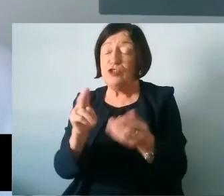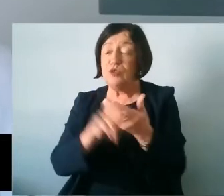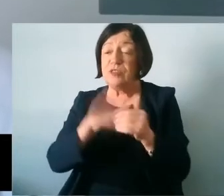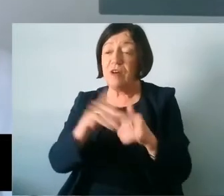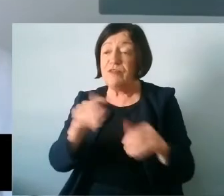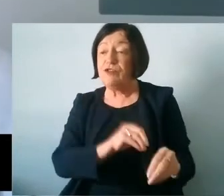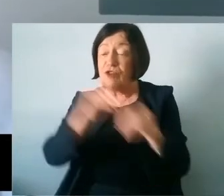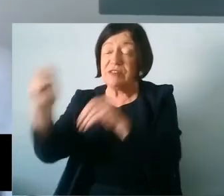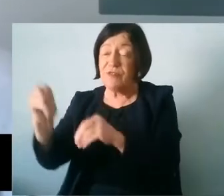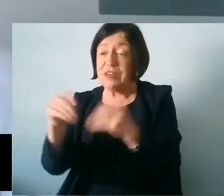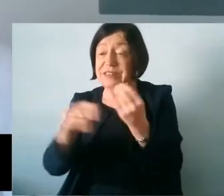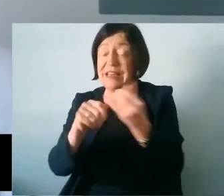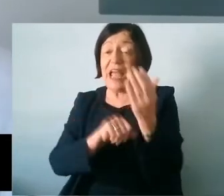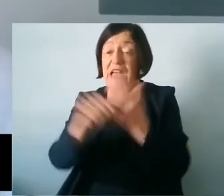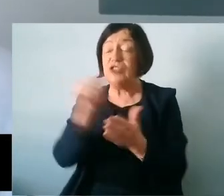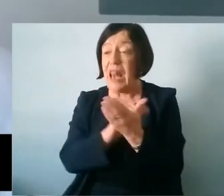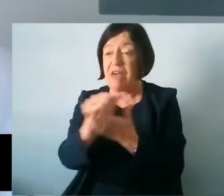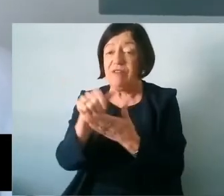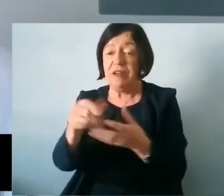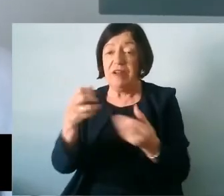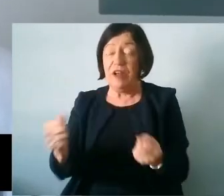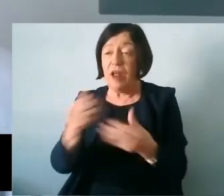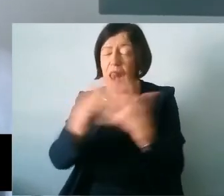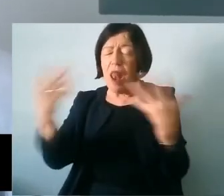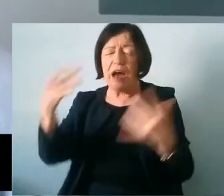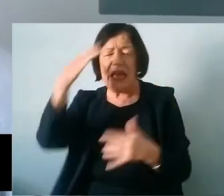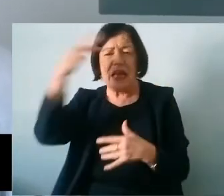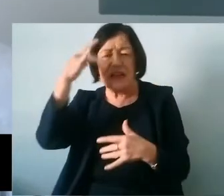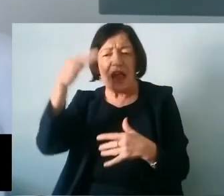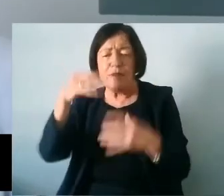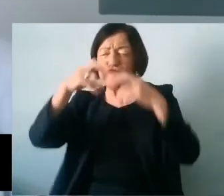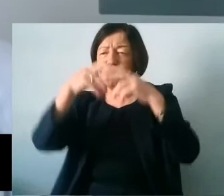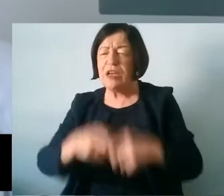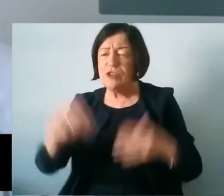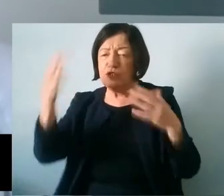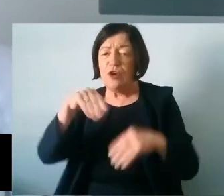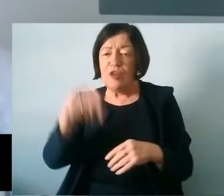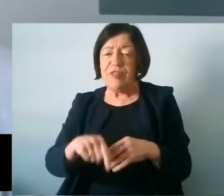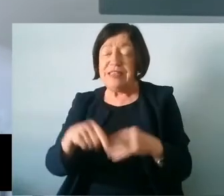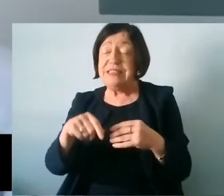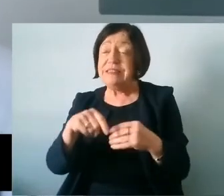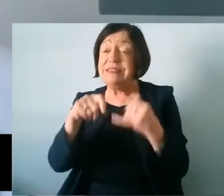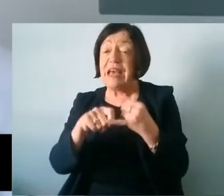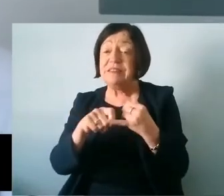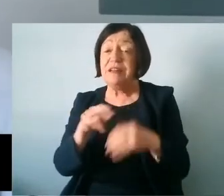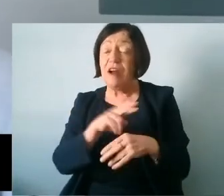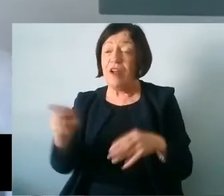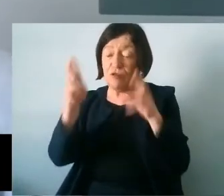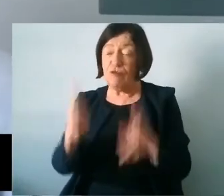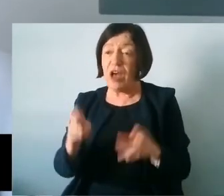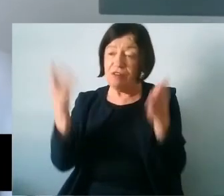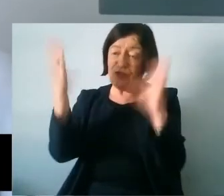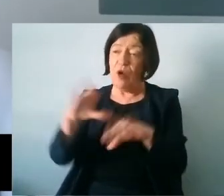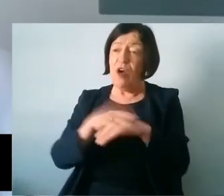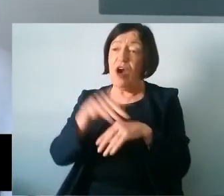age 11 and there is a multitude of academic research that shows that these high-stakes tests are not an accurate reflection of a